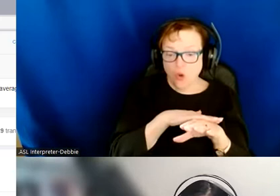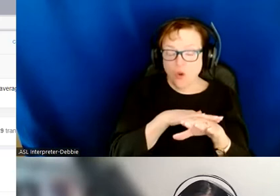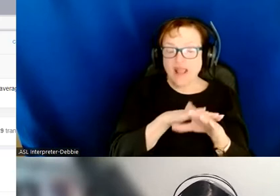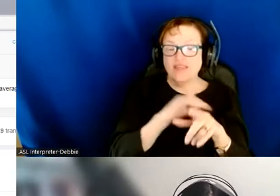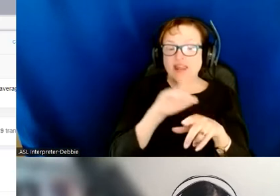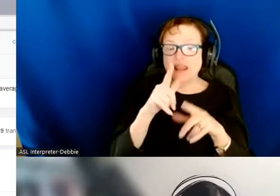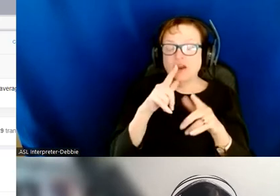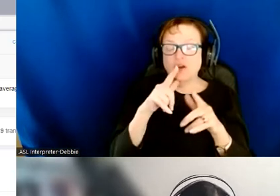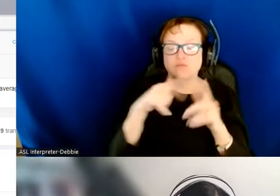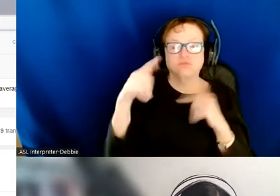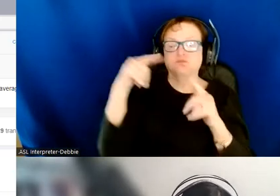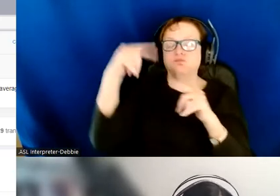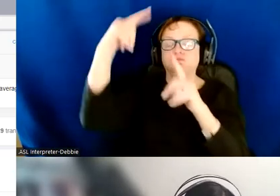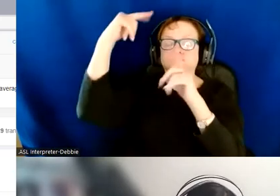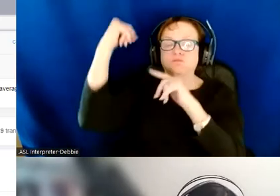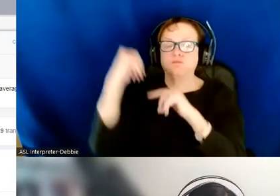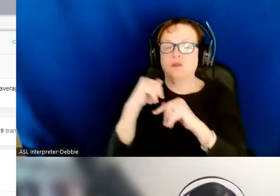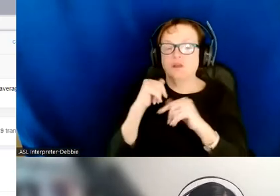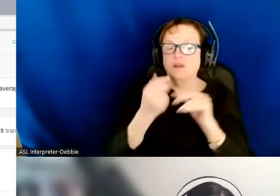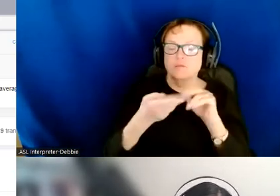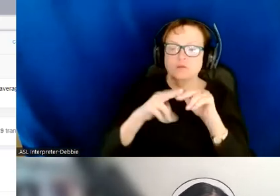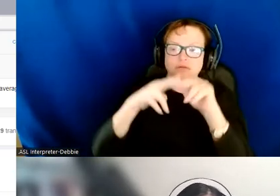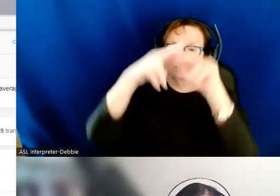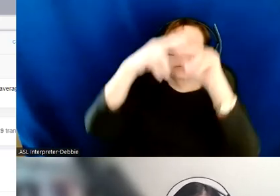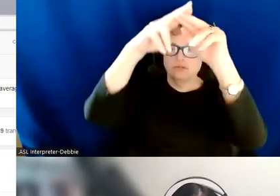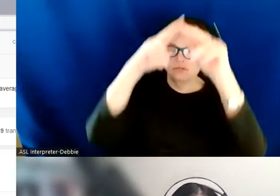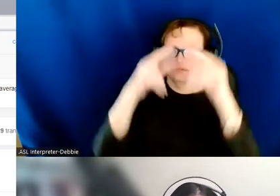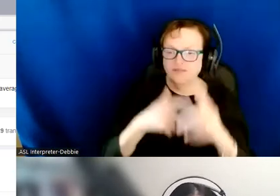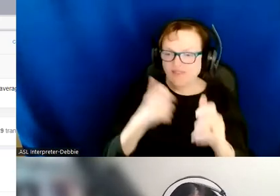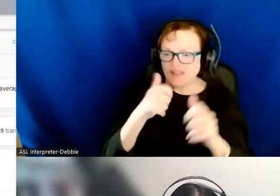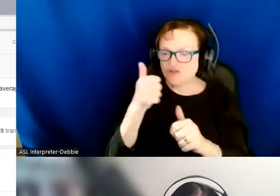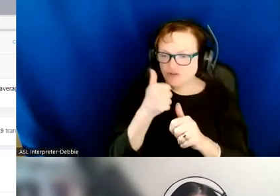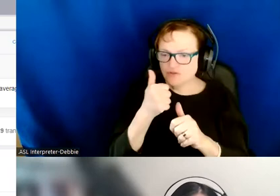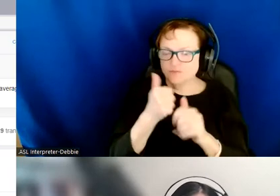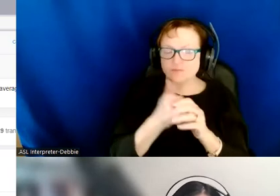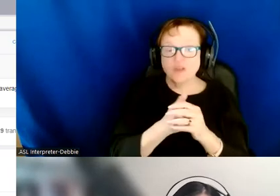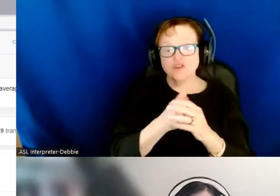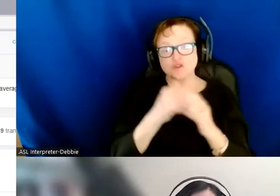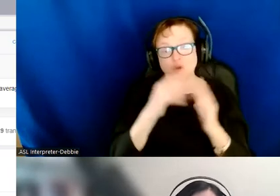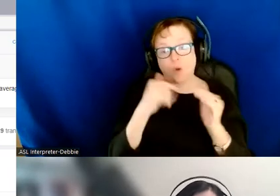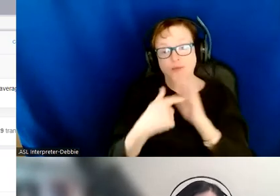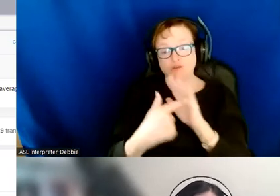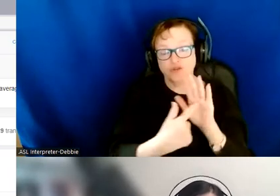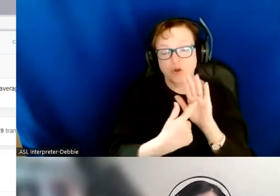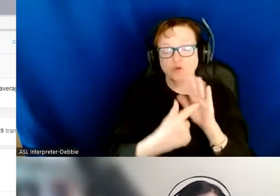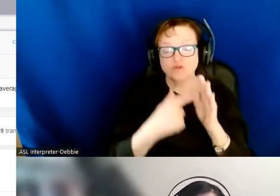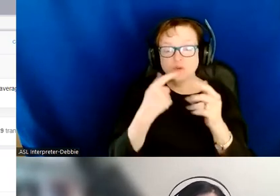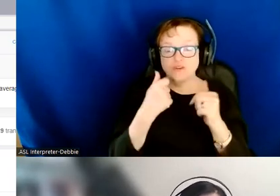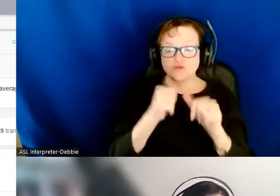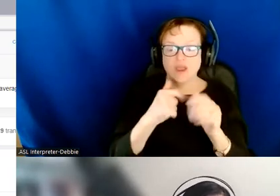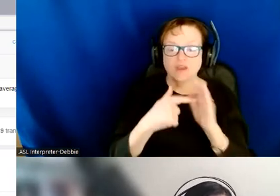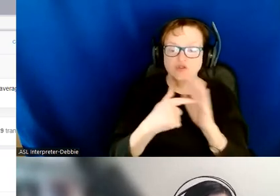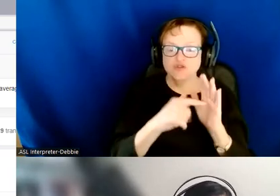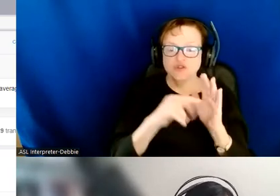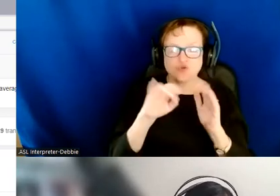and there are many more transactions per day. And so, I hope this demonstrates that what we've tried to do is provide rich audio that